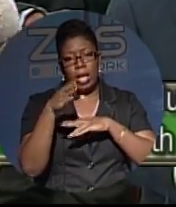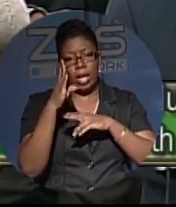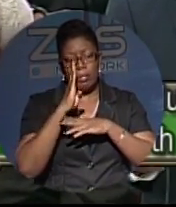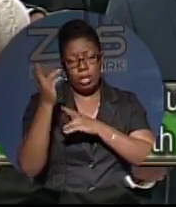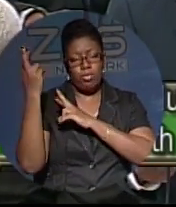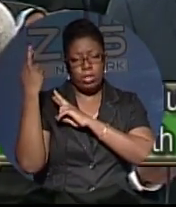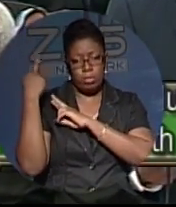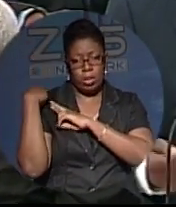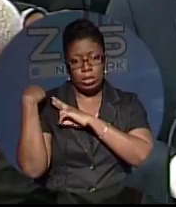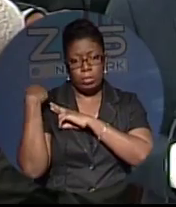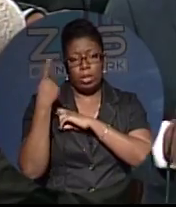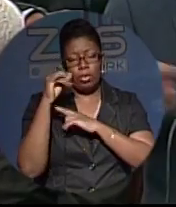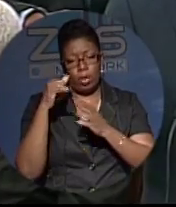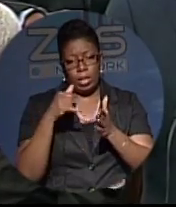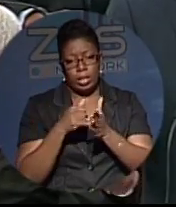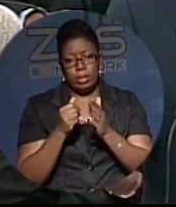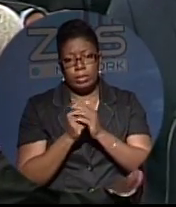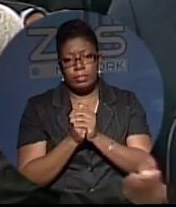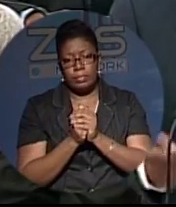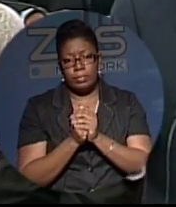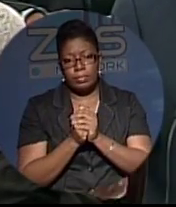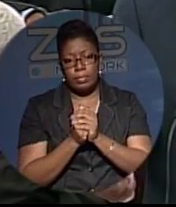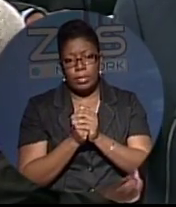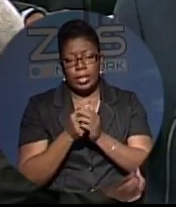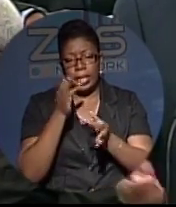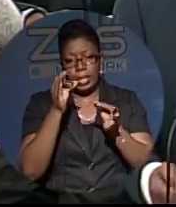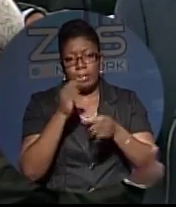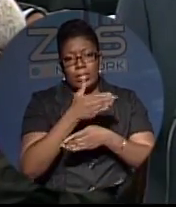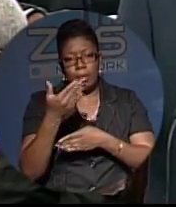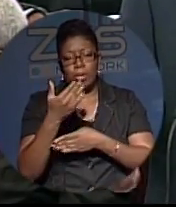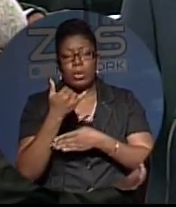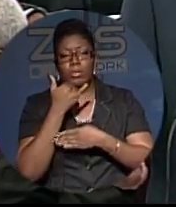matter and deal with it. Now, if subsequent to that, something else went wrong, please tell me.